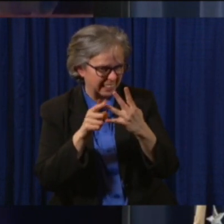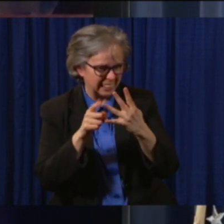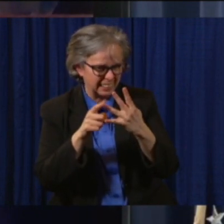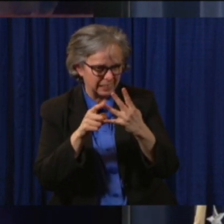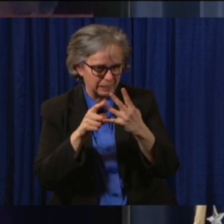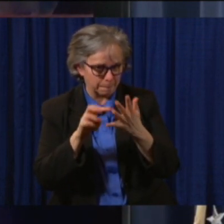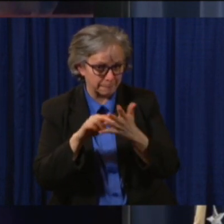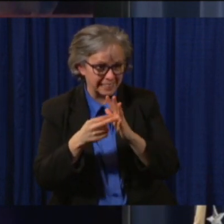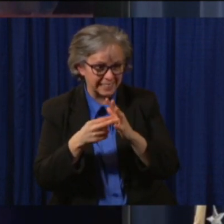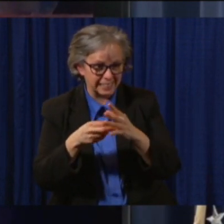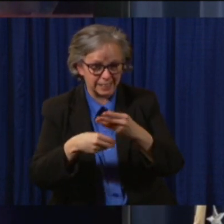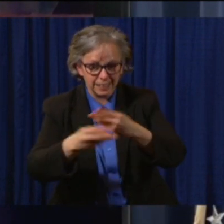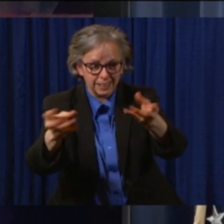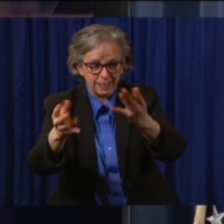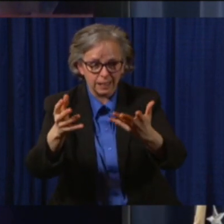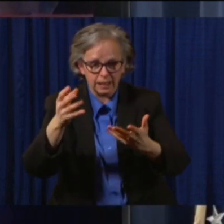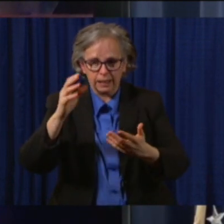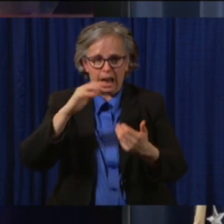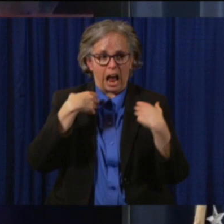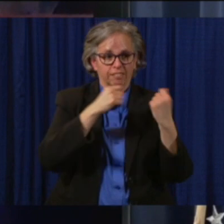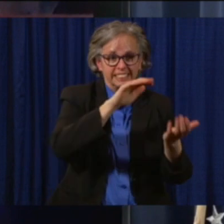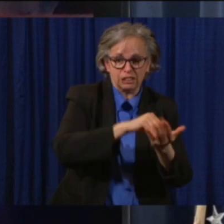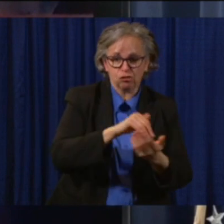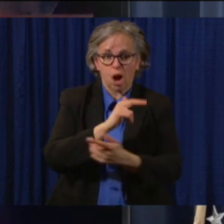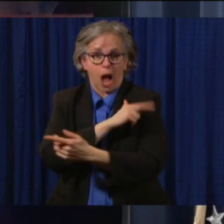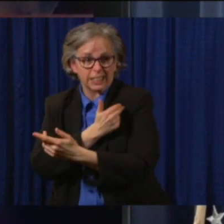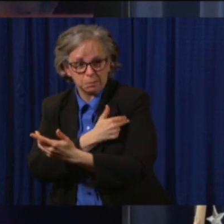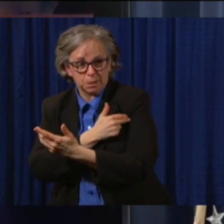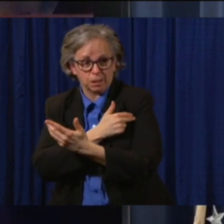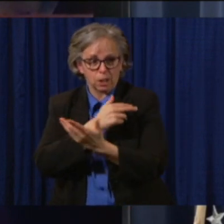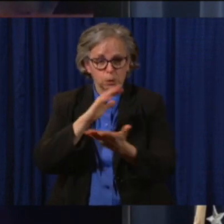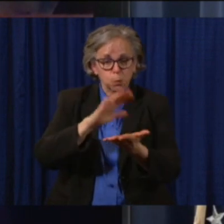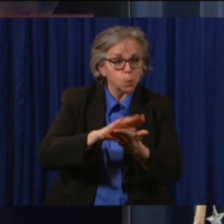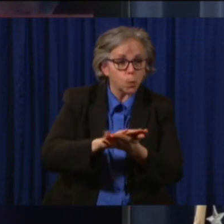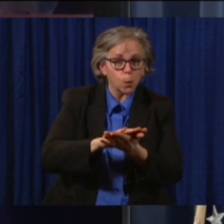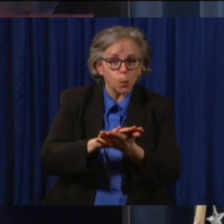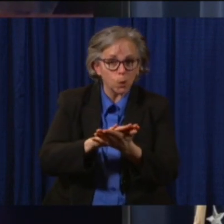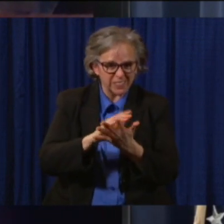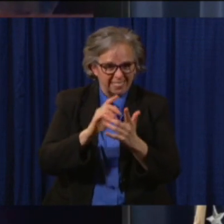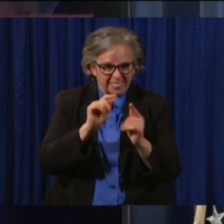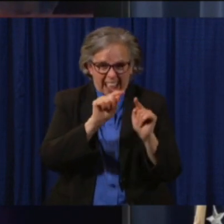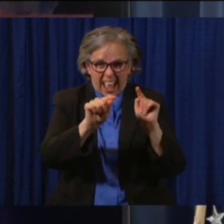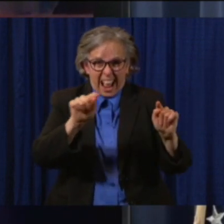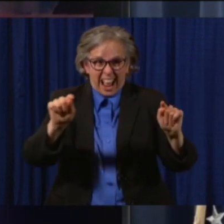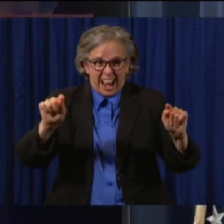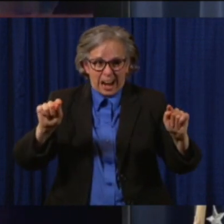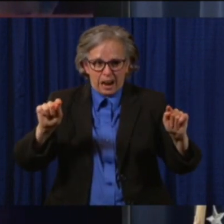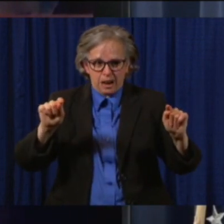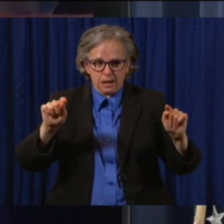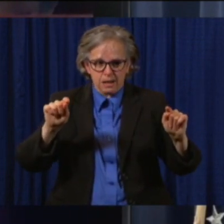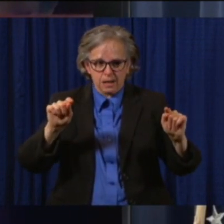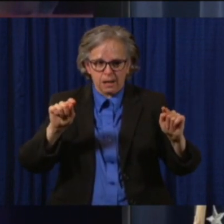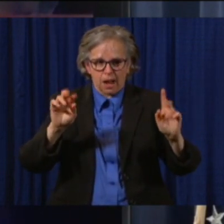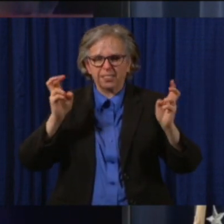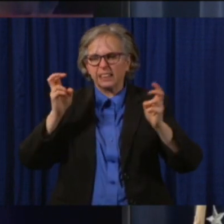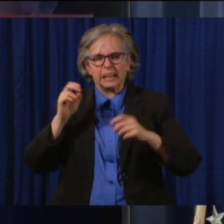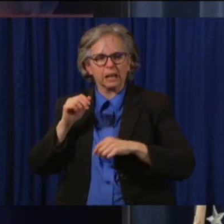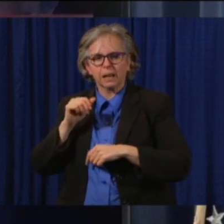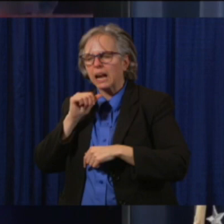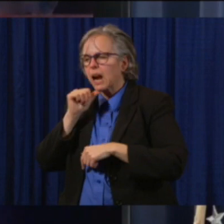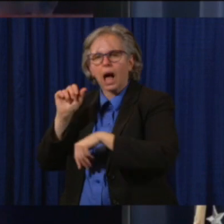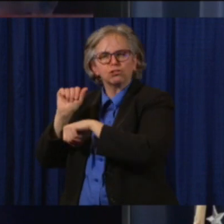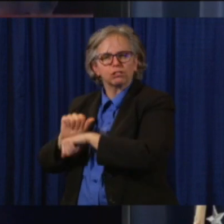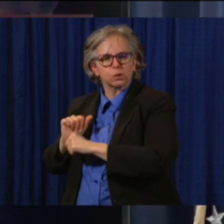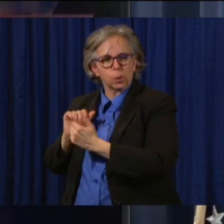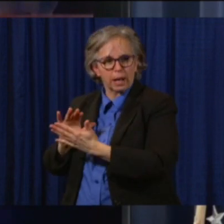our hospitals, at our schools, in all nontraditional ways, in our churches, that